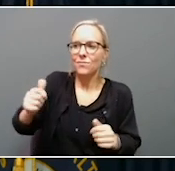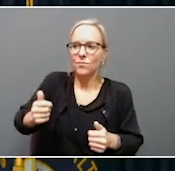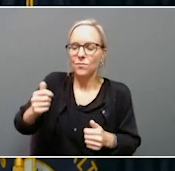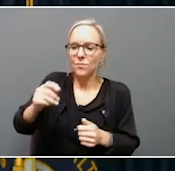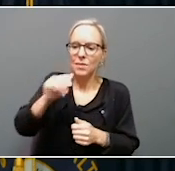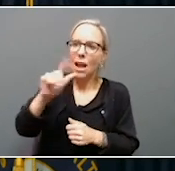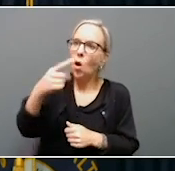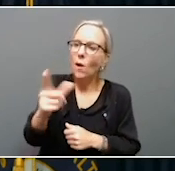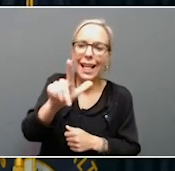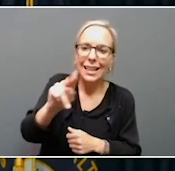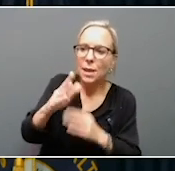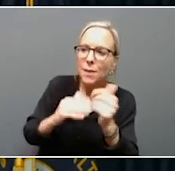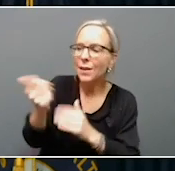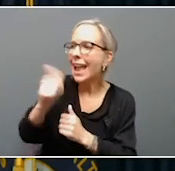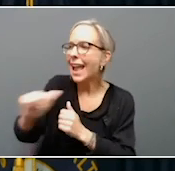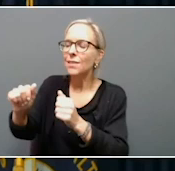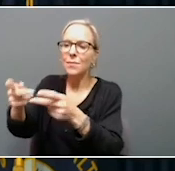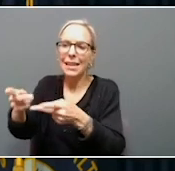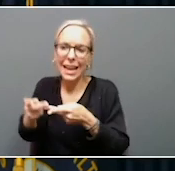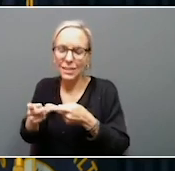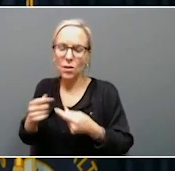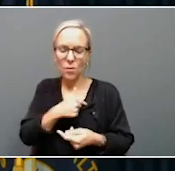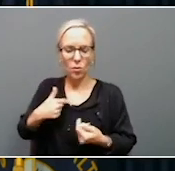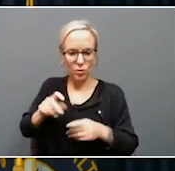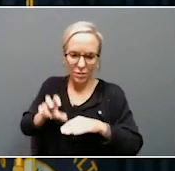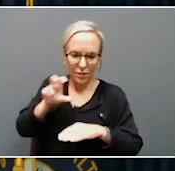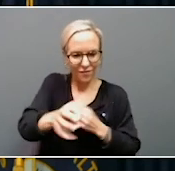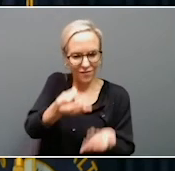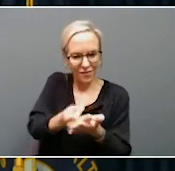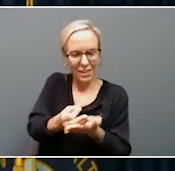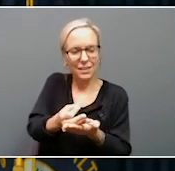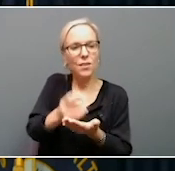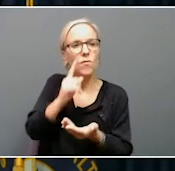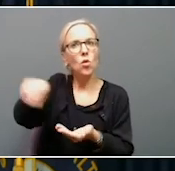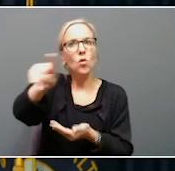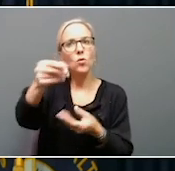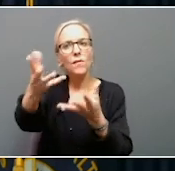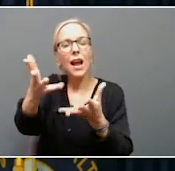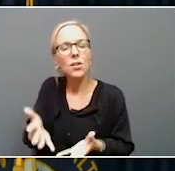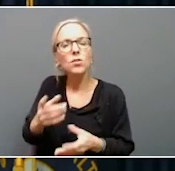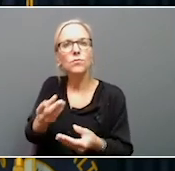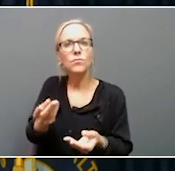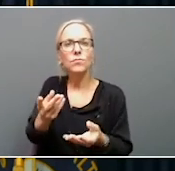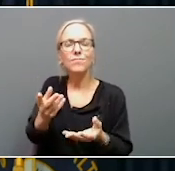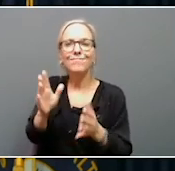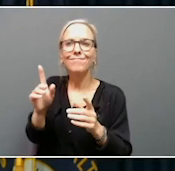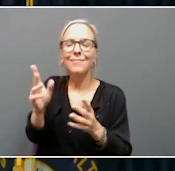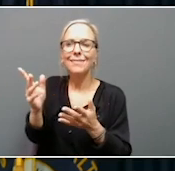million to providers out there, specifically asking for more services and placements for